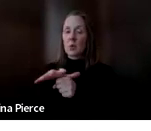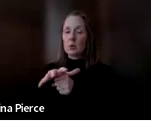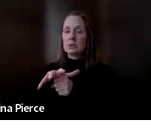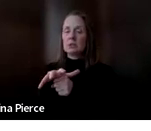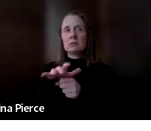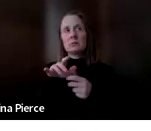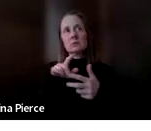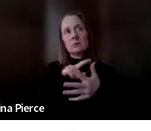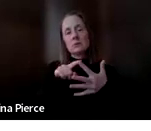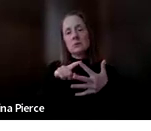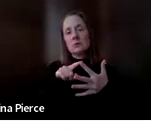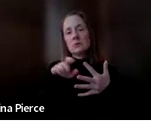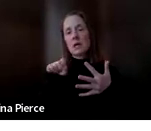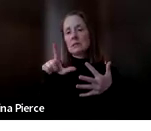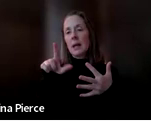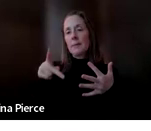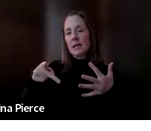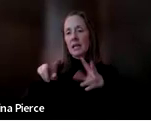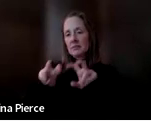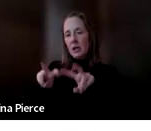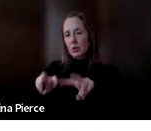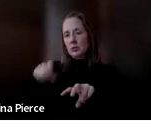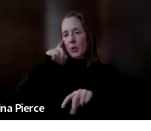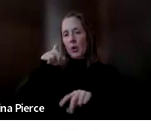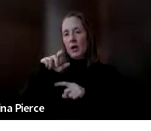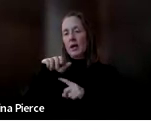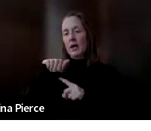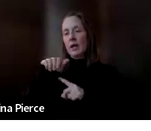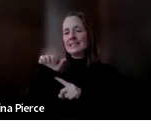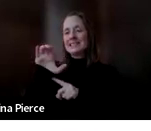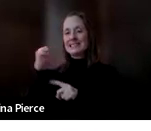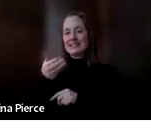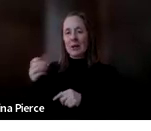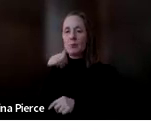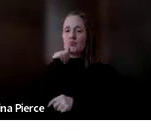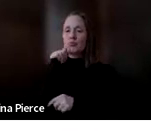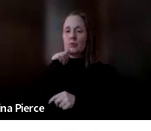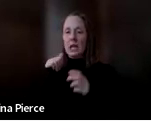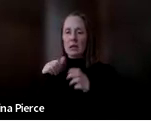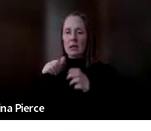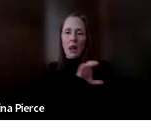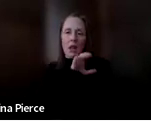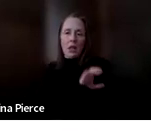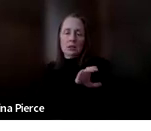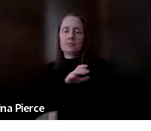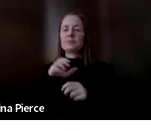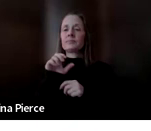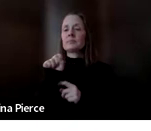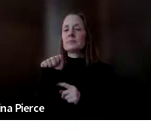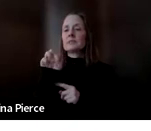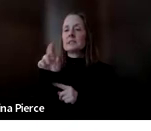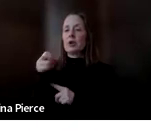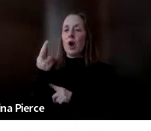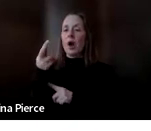Vanessa is an SLP and evaluates for AAC devices in a private clinic. And Sarah is a Vocational